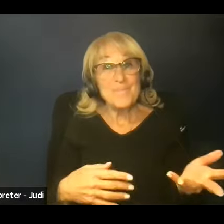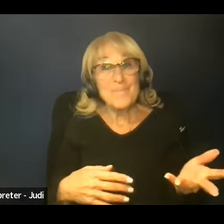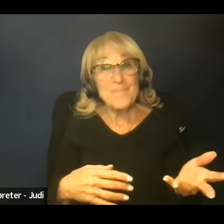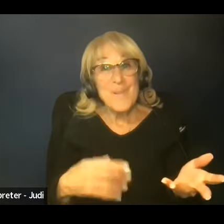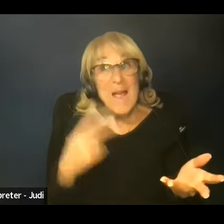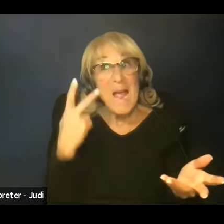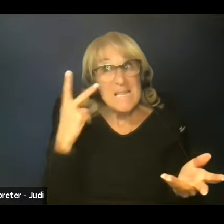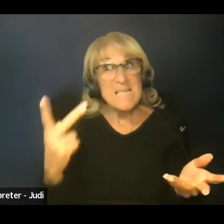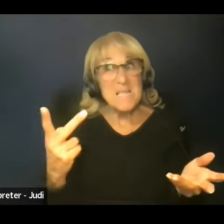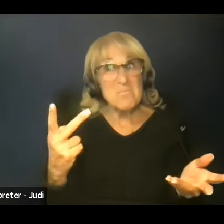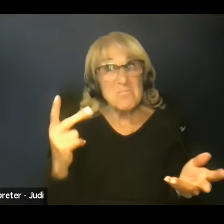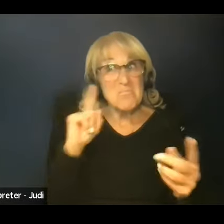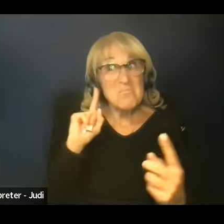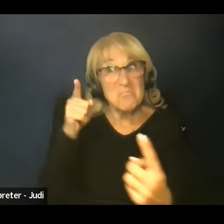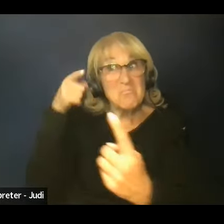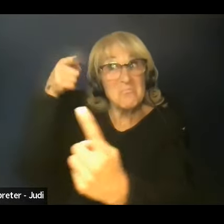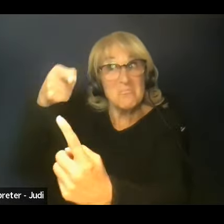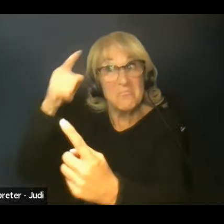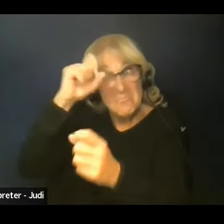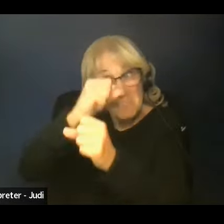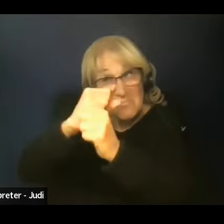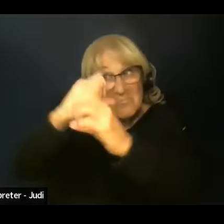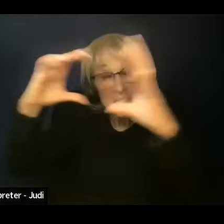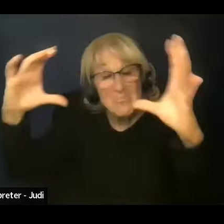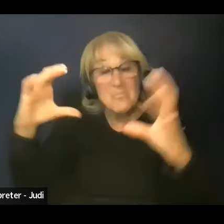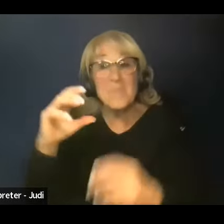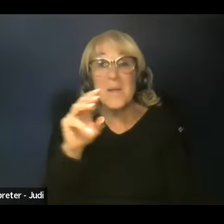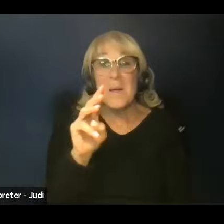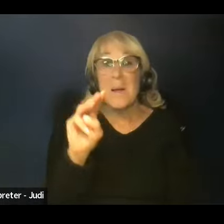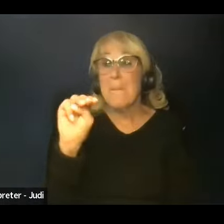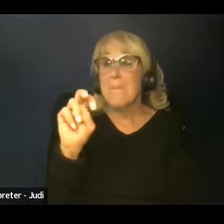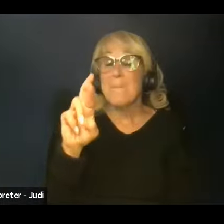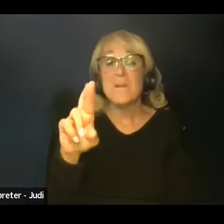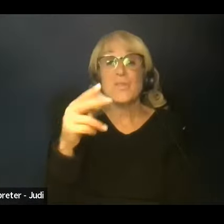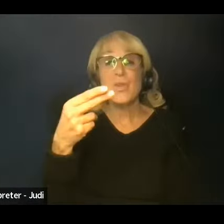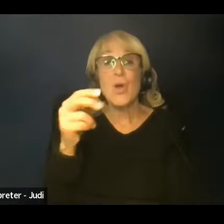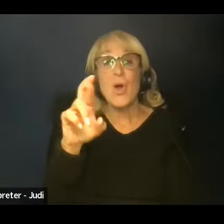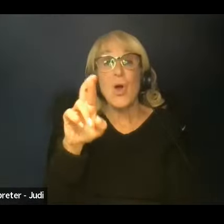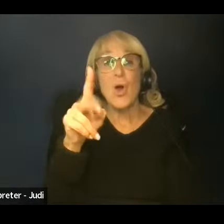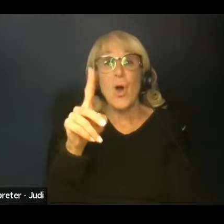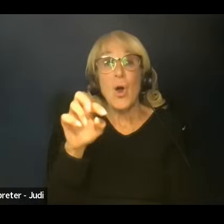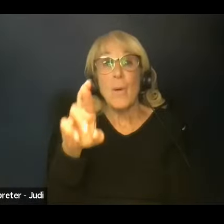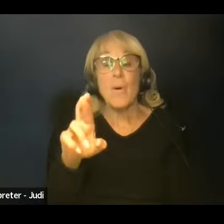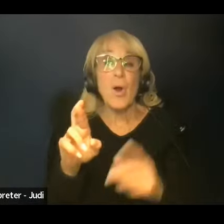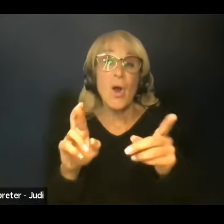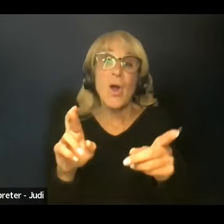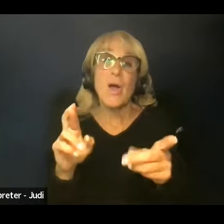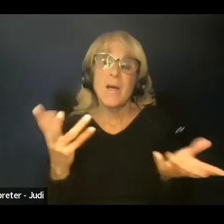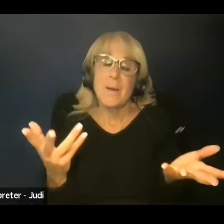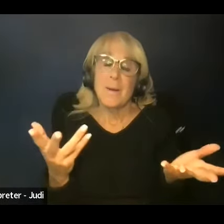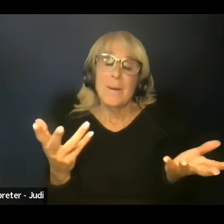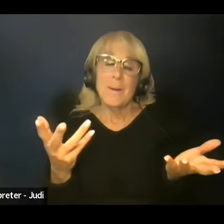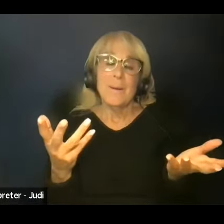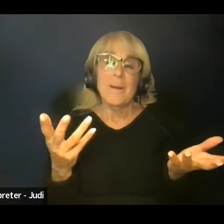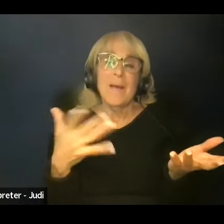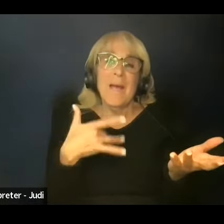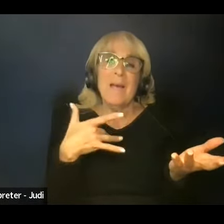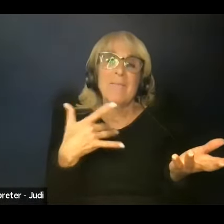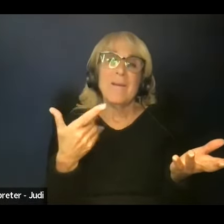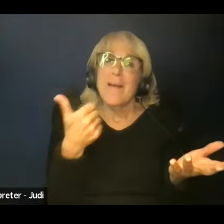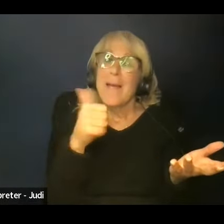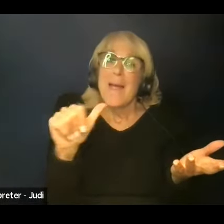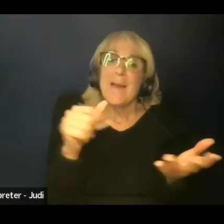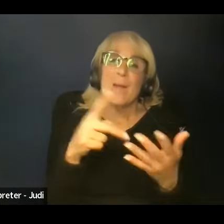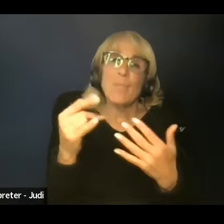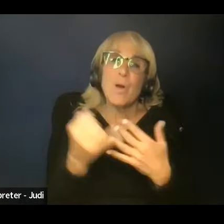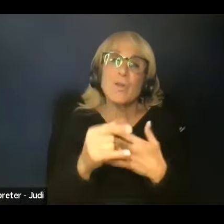it down the path. Awesome. Mr. Harper. I think this is kind of a given, but I feel like for any project, you